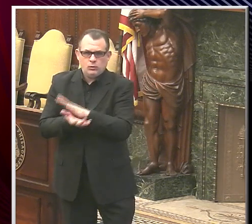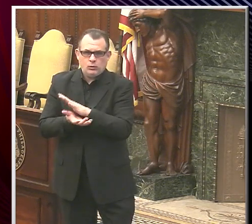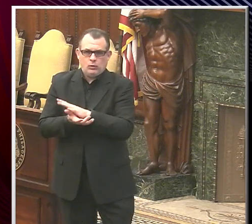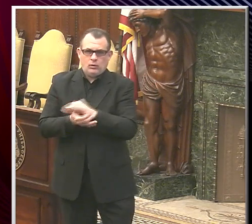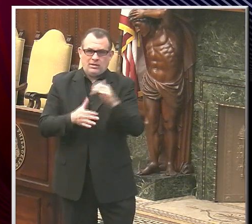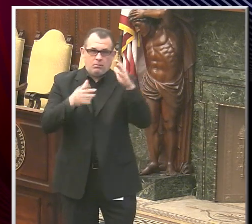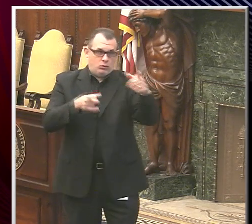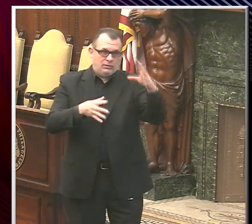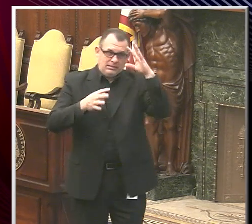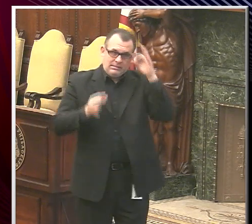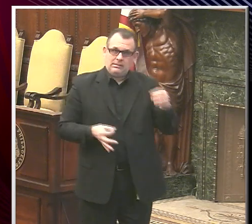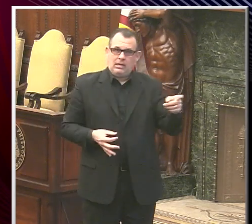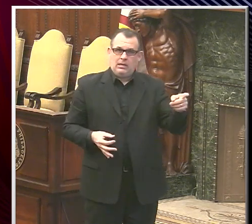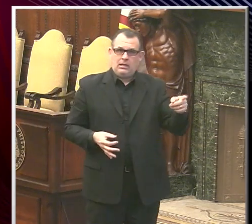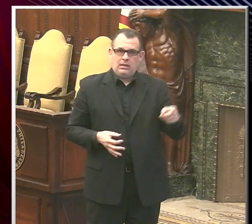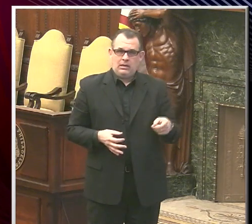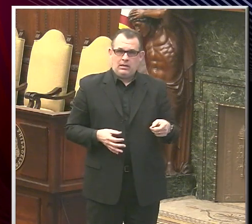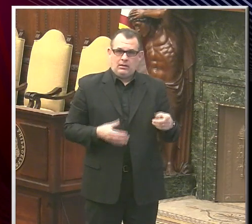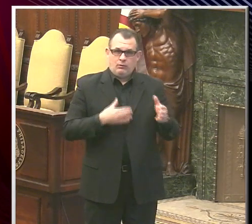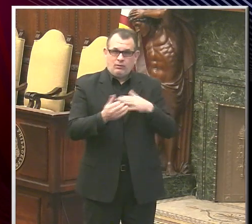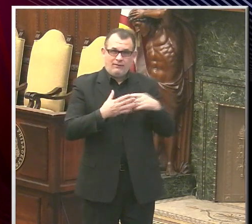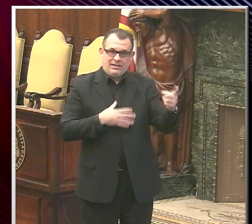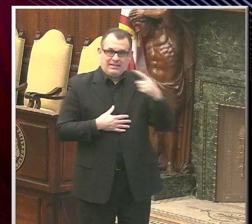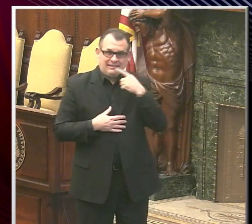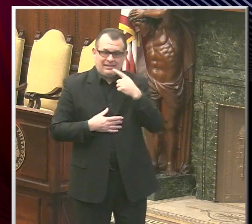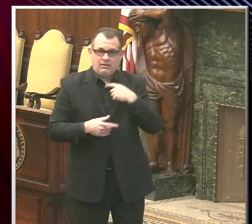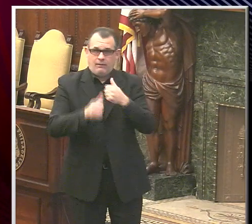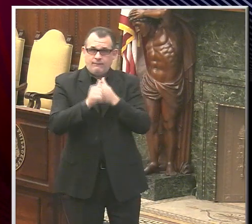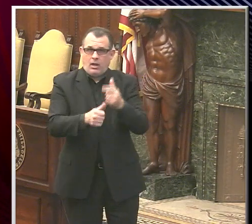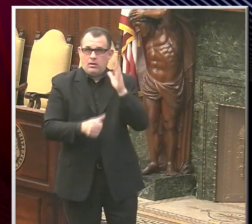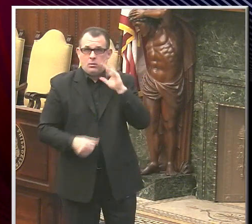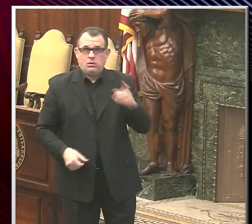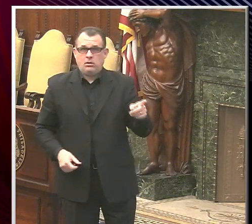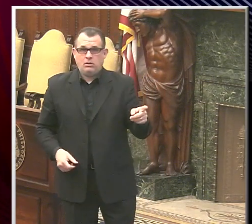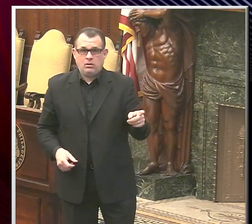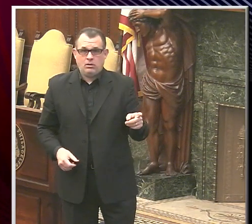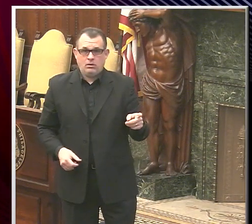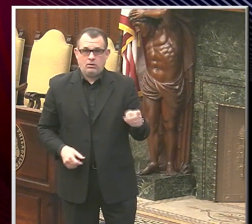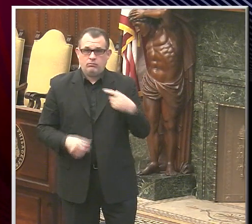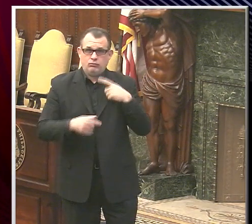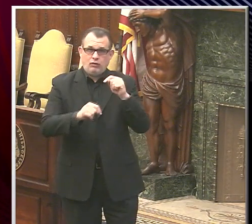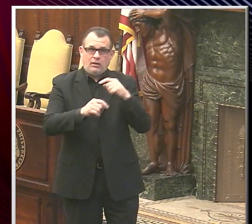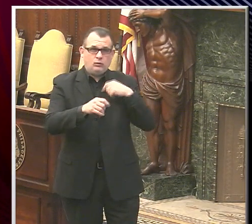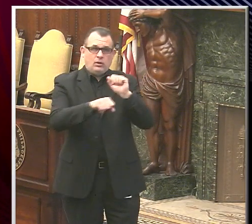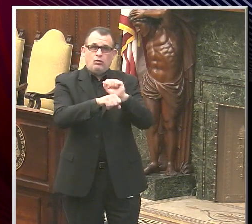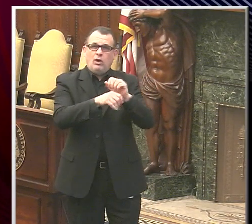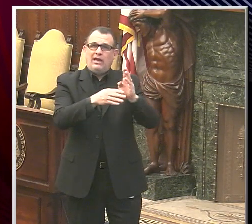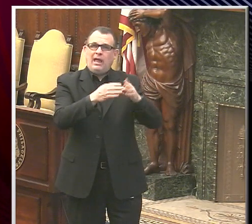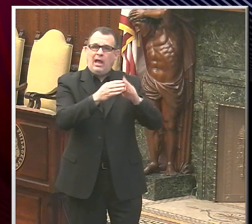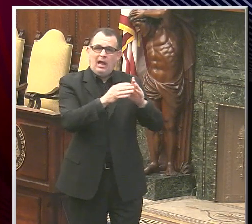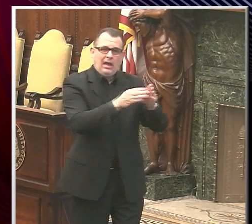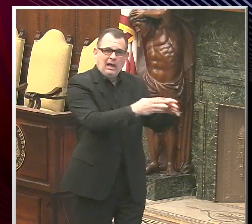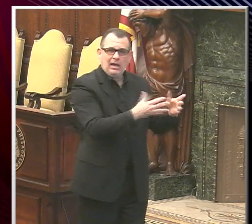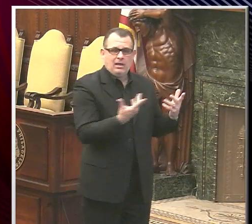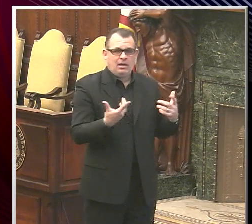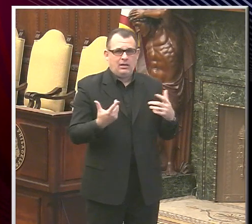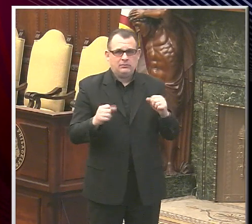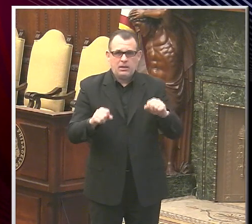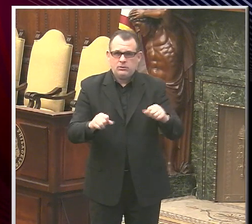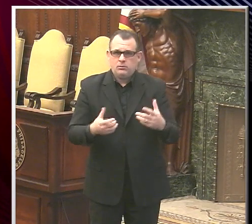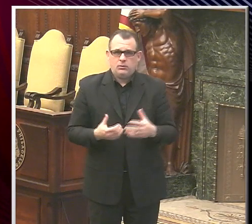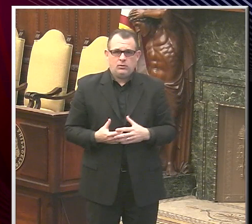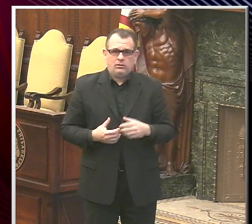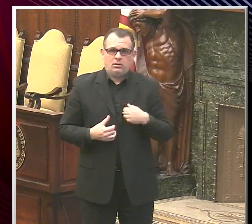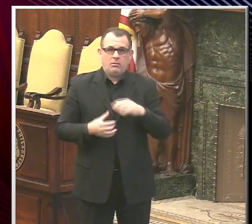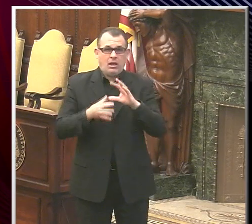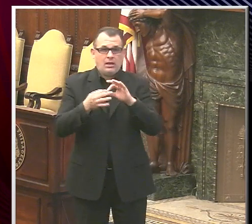However, the mediator rules, we will abide by that and try to get as much work done as we are now getting as much work done as possible. I'm not going to comment on